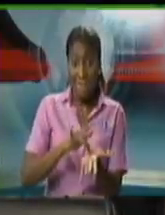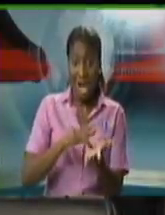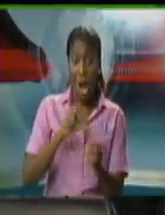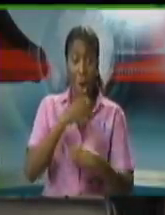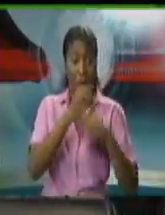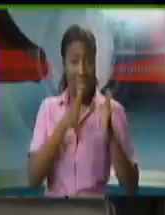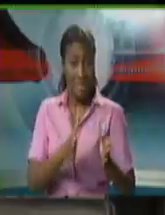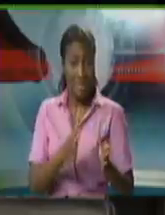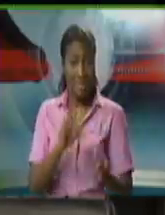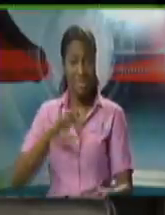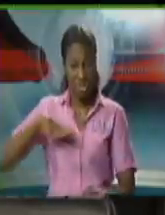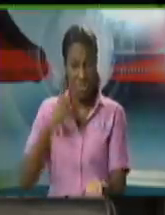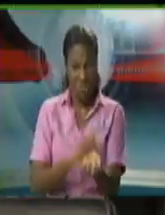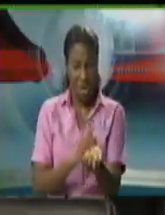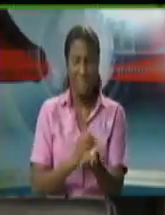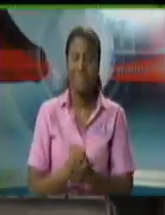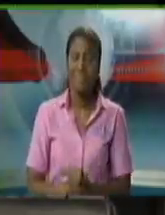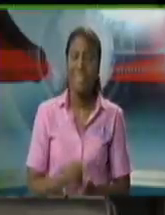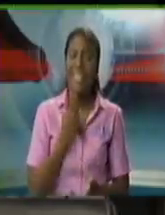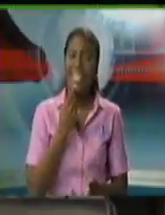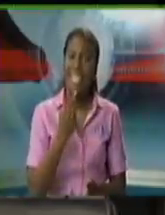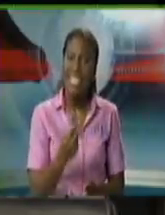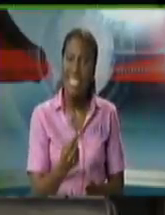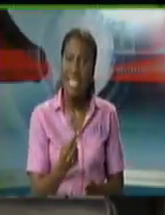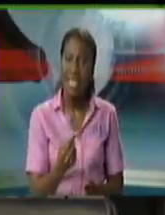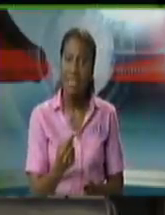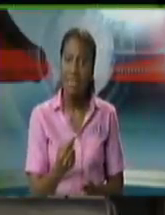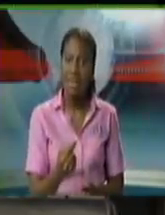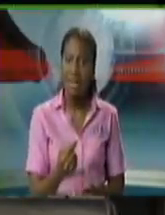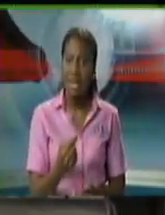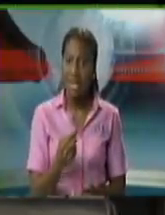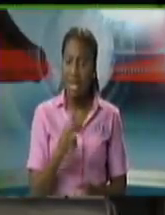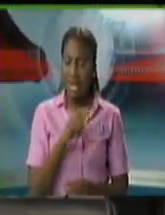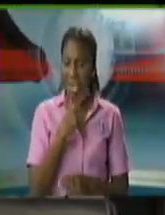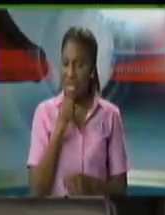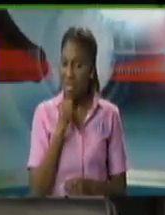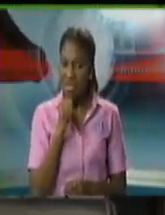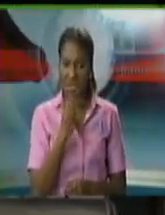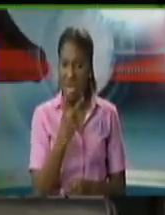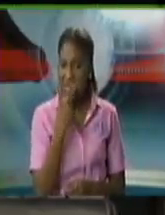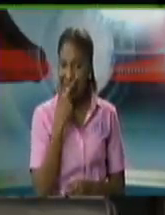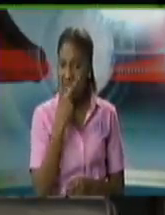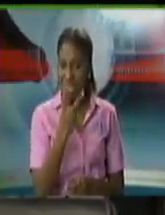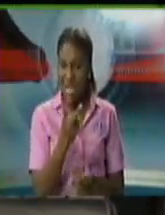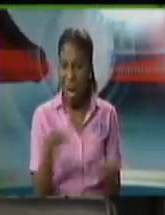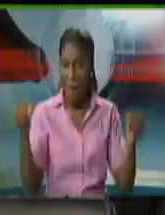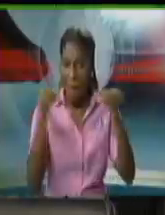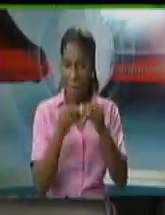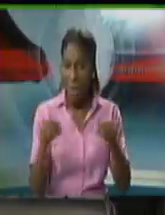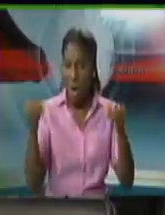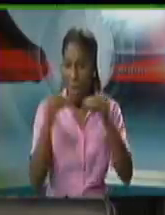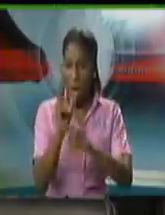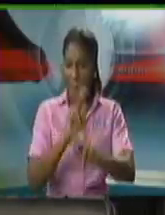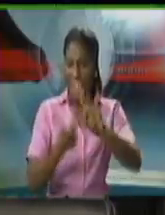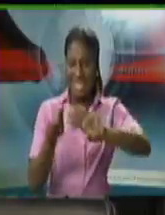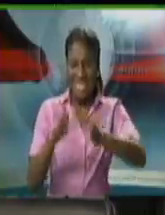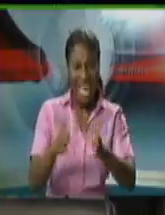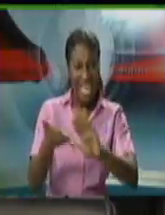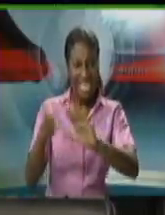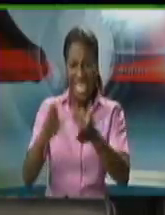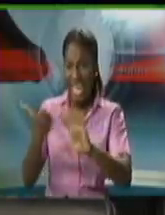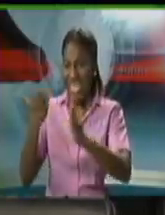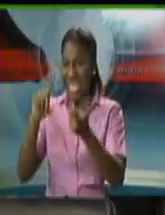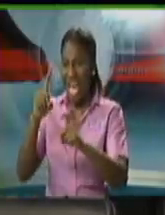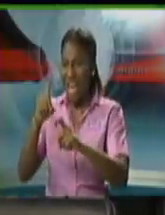has he has seen no increase in unexplained deaths due to any viral